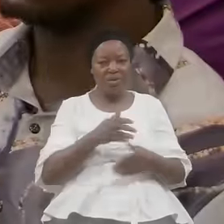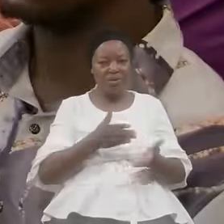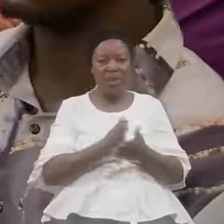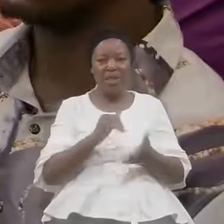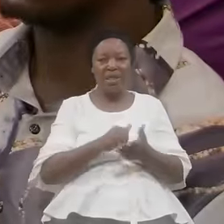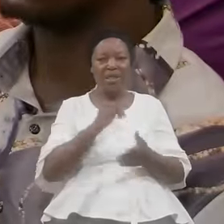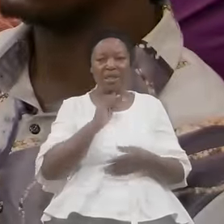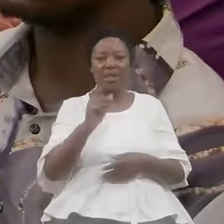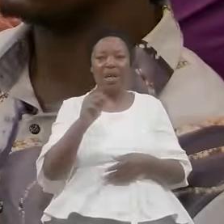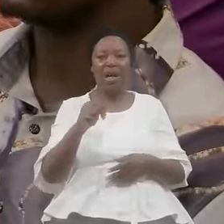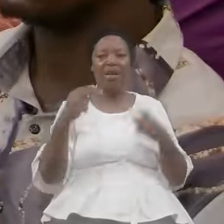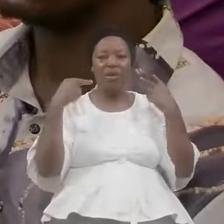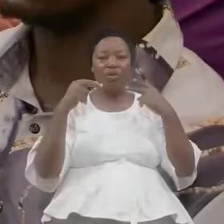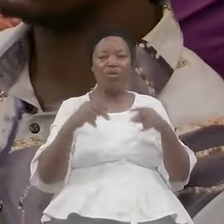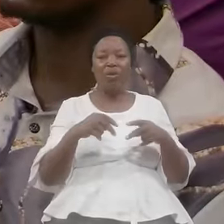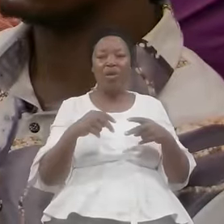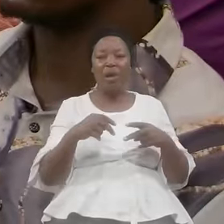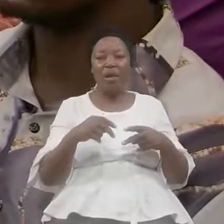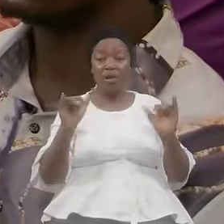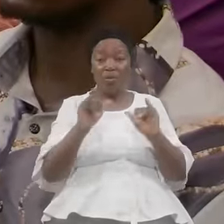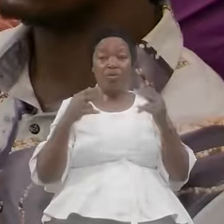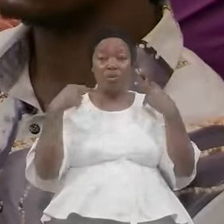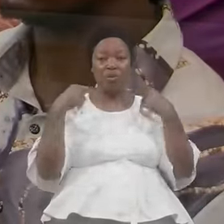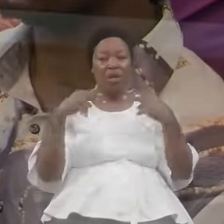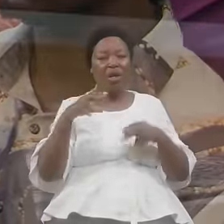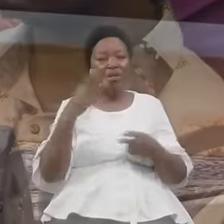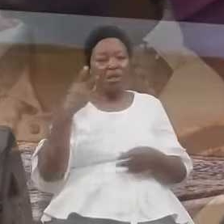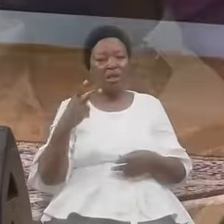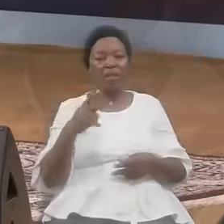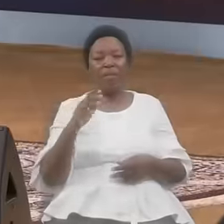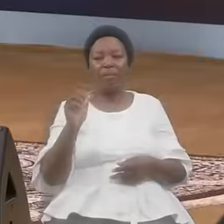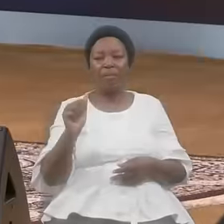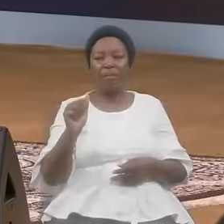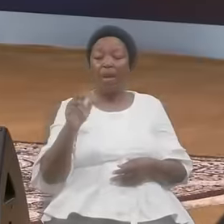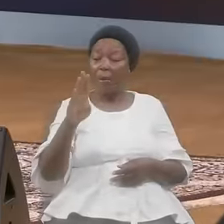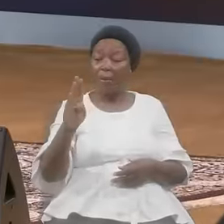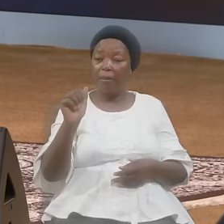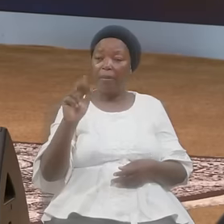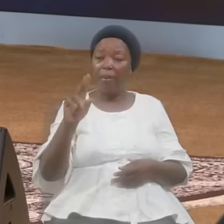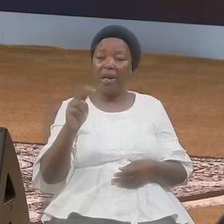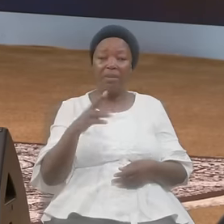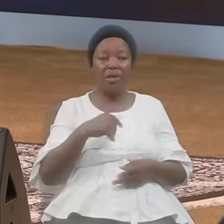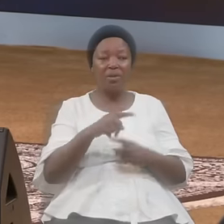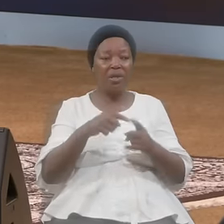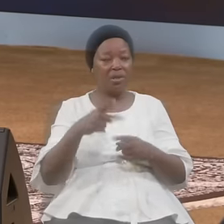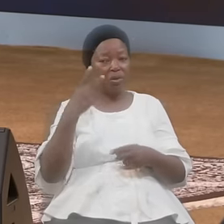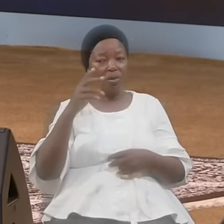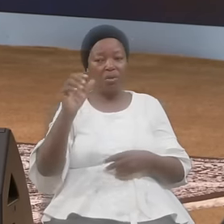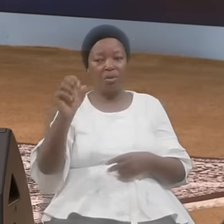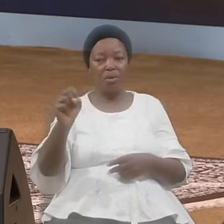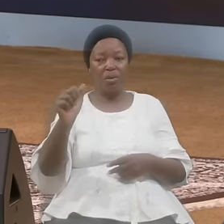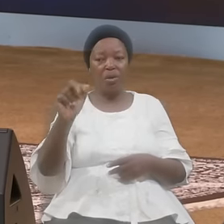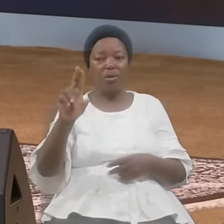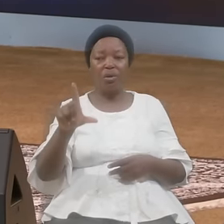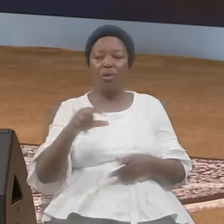Manabas Went For Saul And When He Had Found Him He Brought